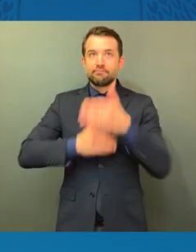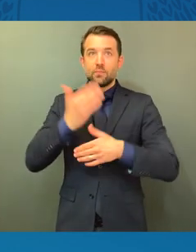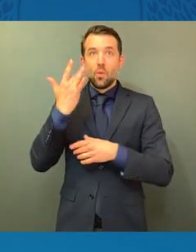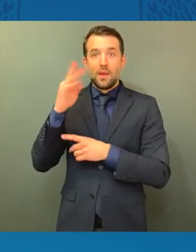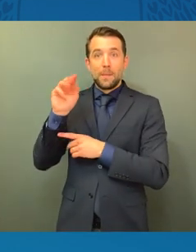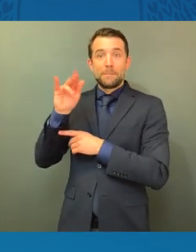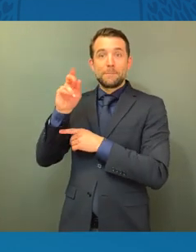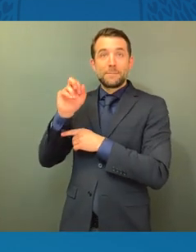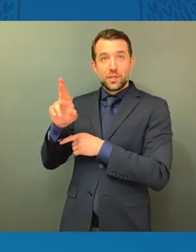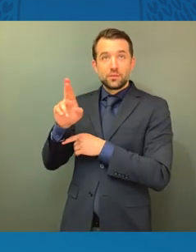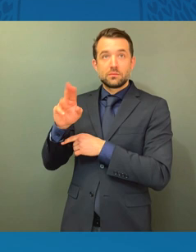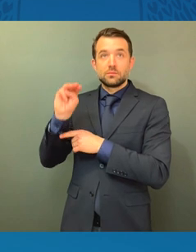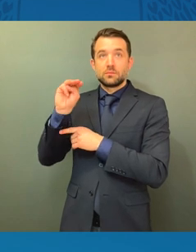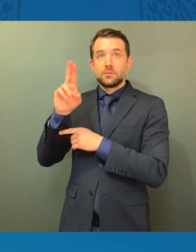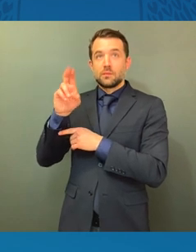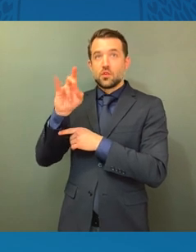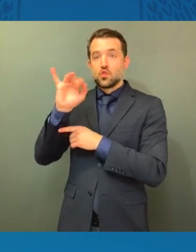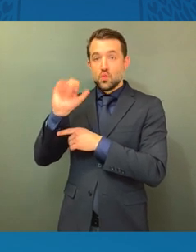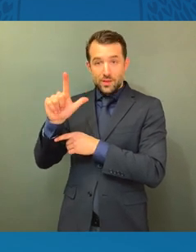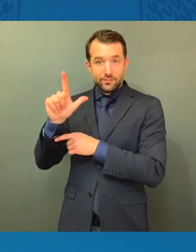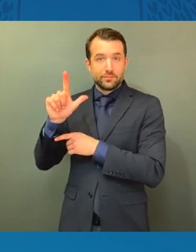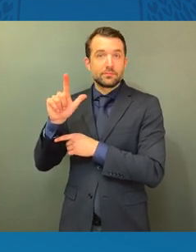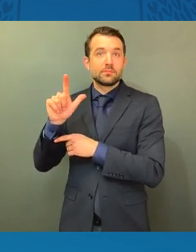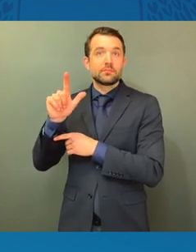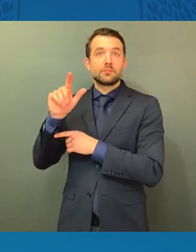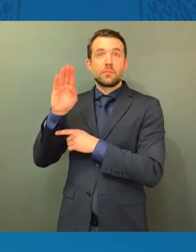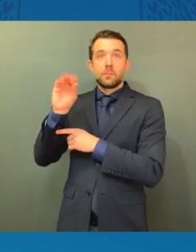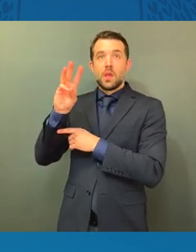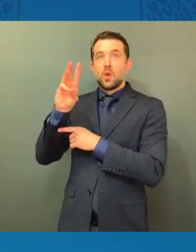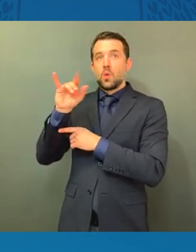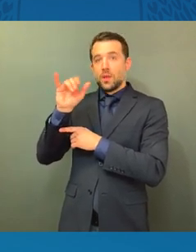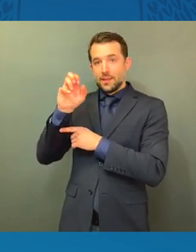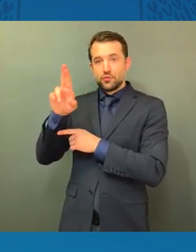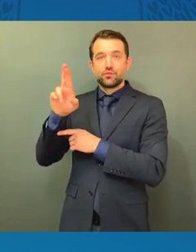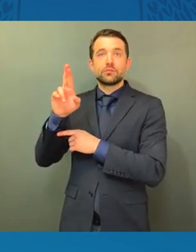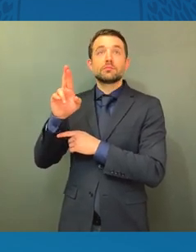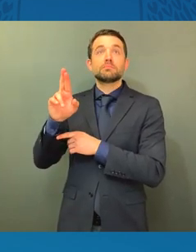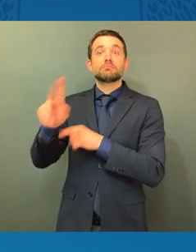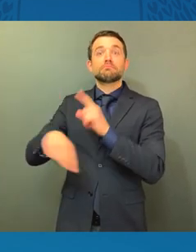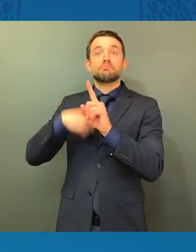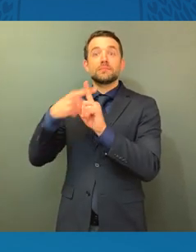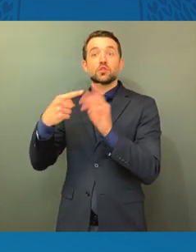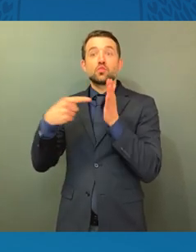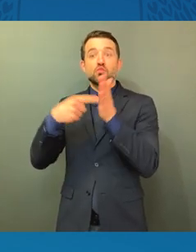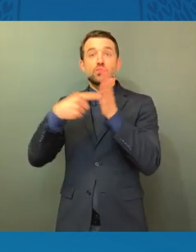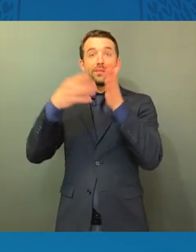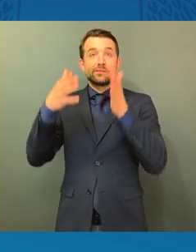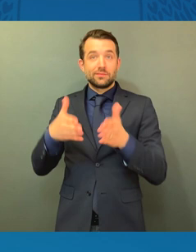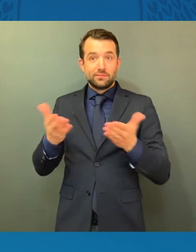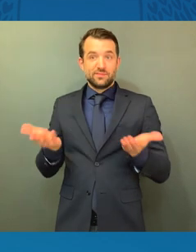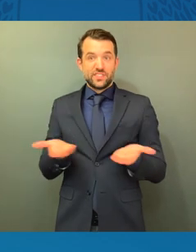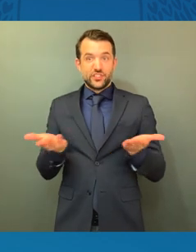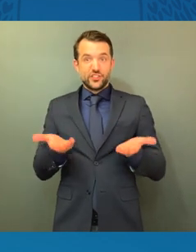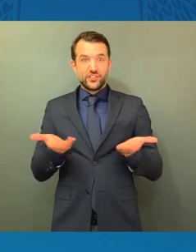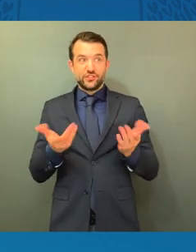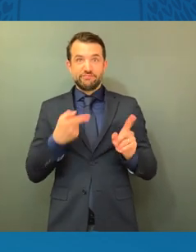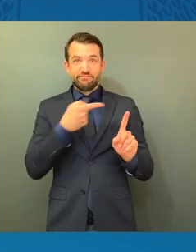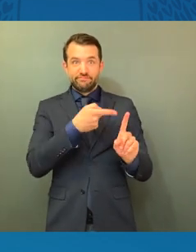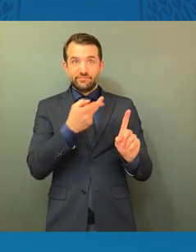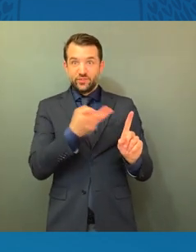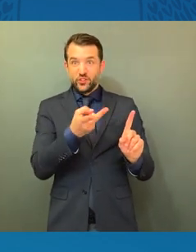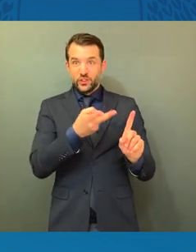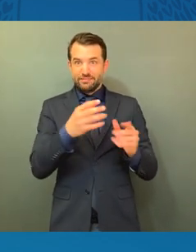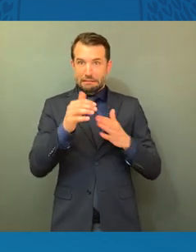and the representative who is here, and Eleanor Norton, who's here and has been a leader for so